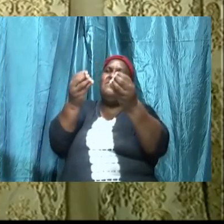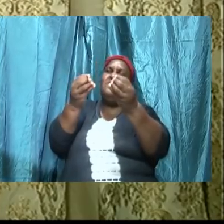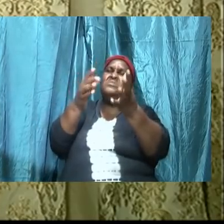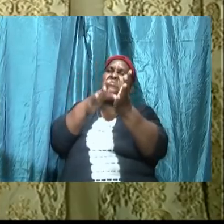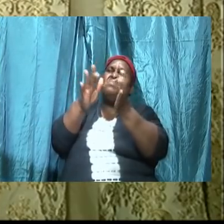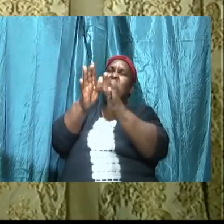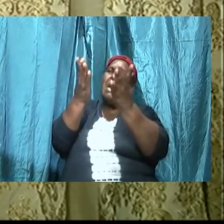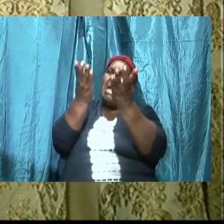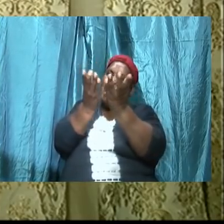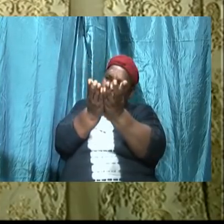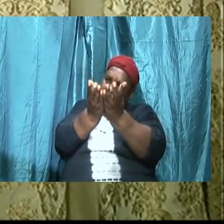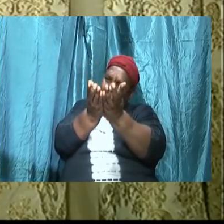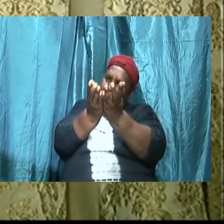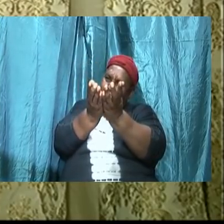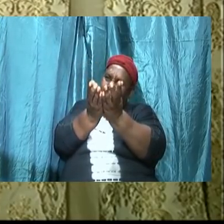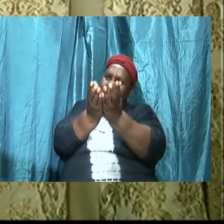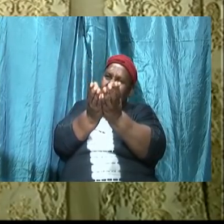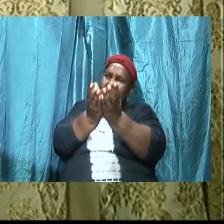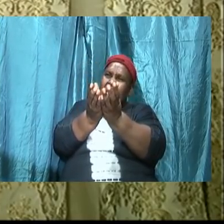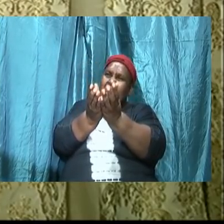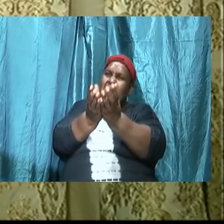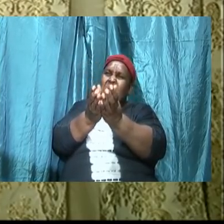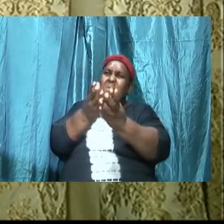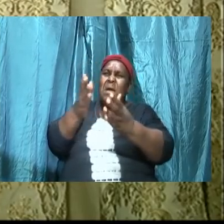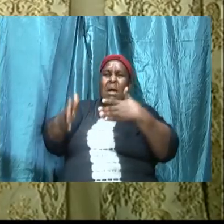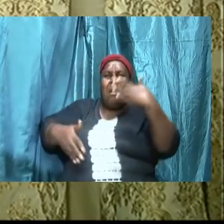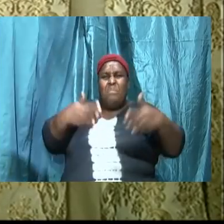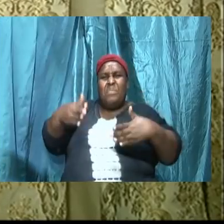and we come in glad get